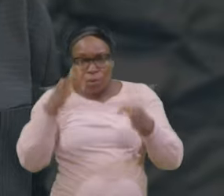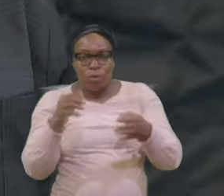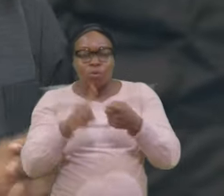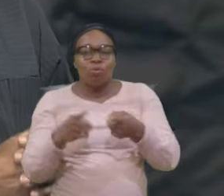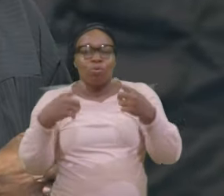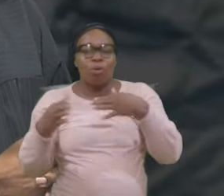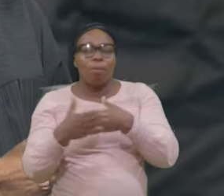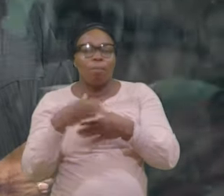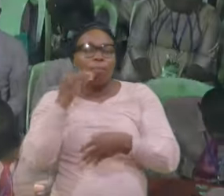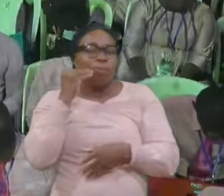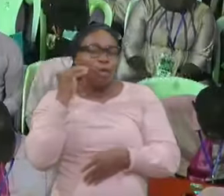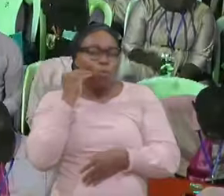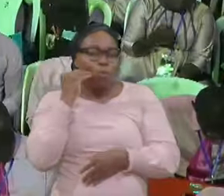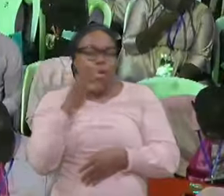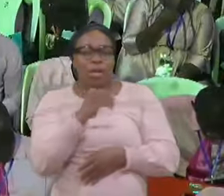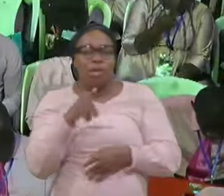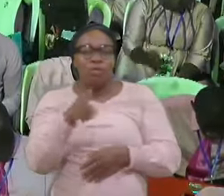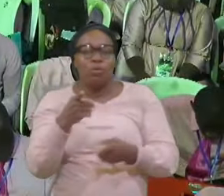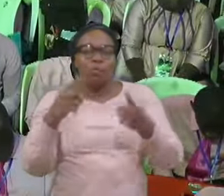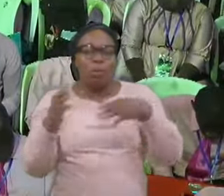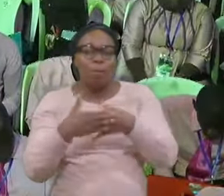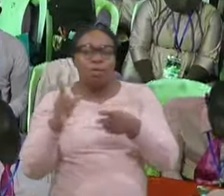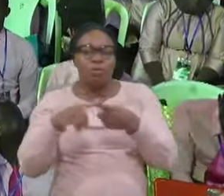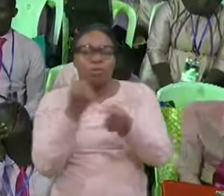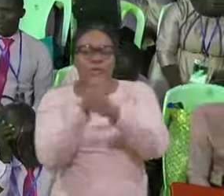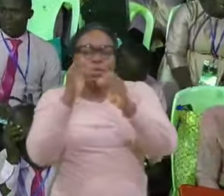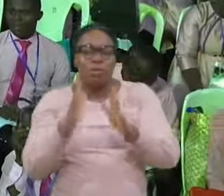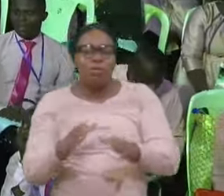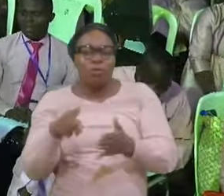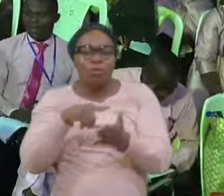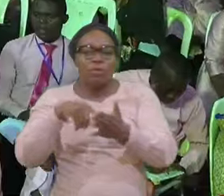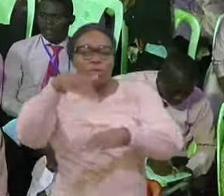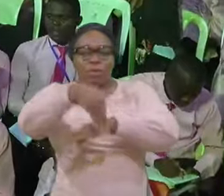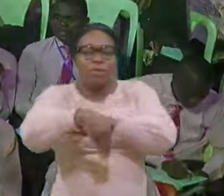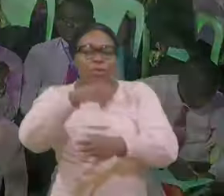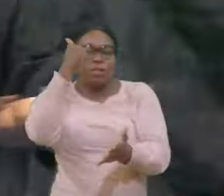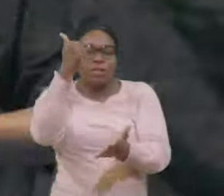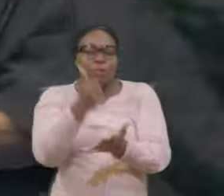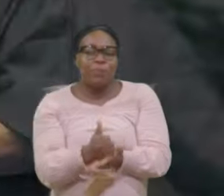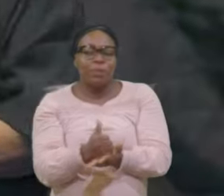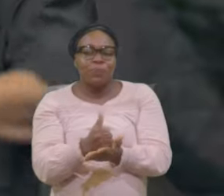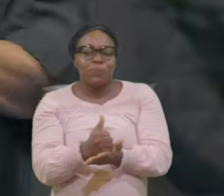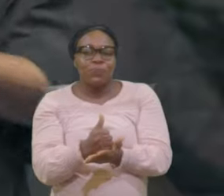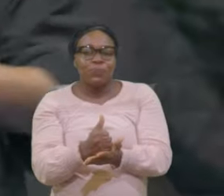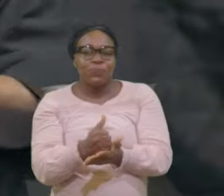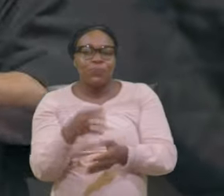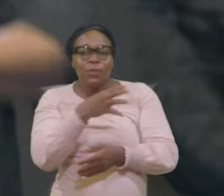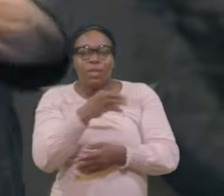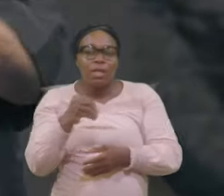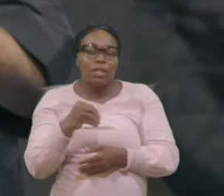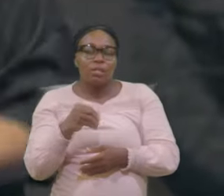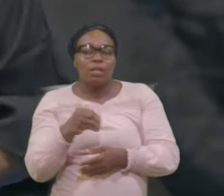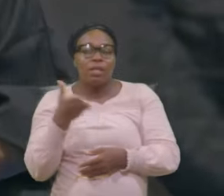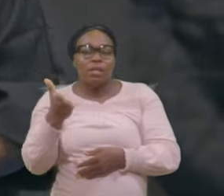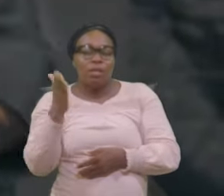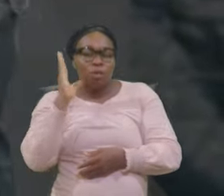Seville tonight Amen And there will Be a restoration There will be